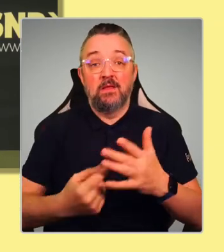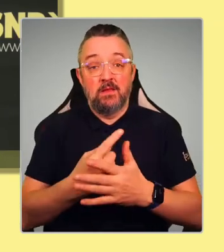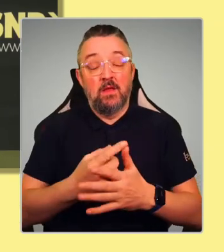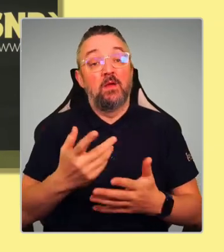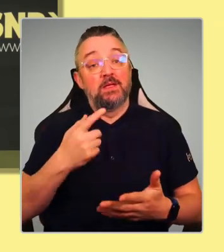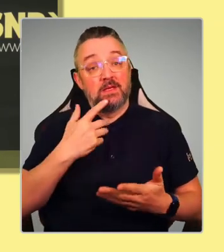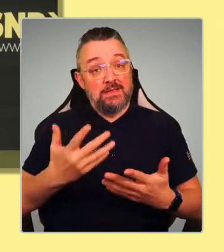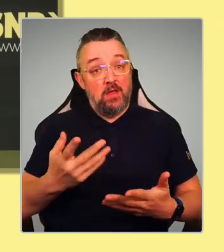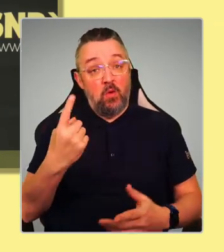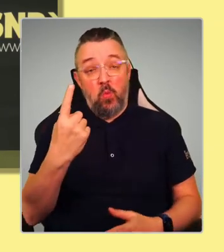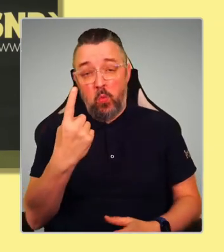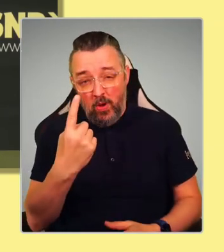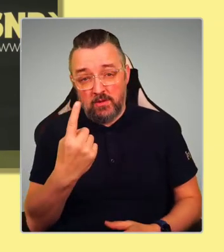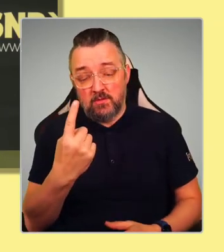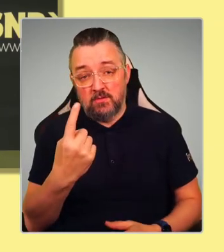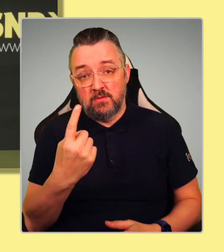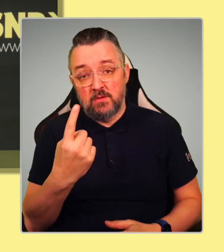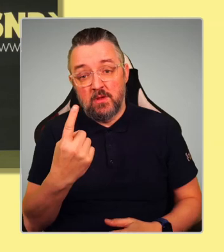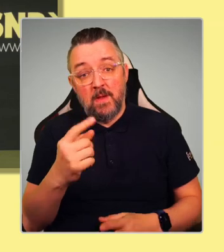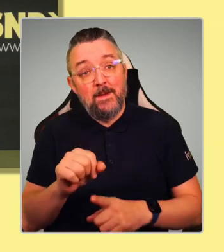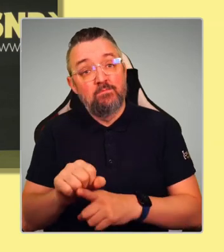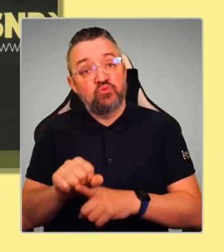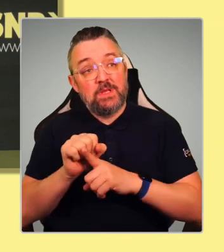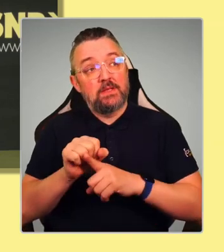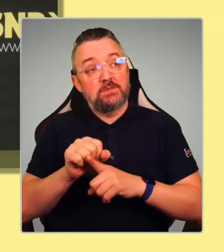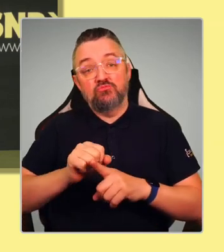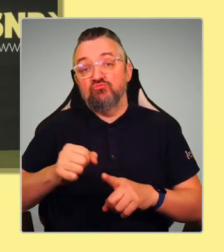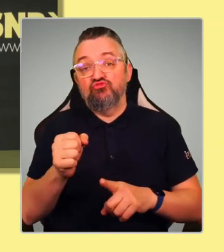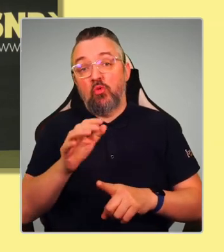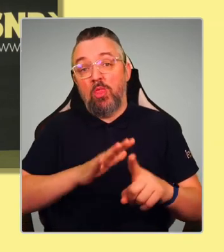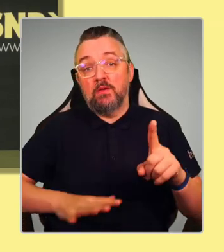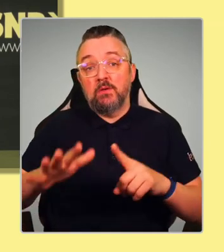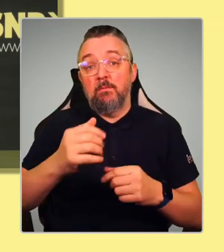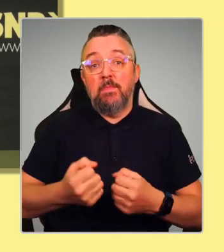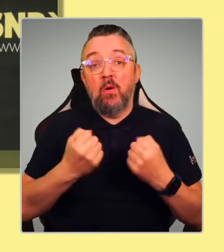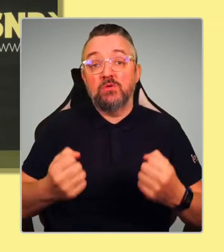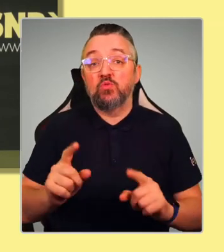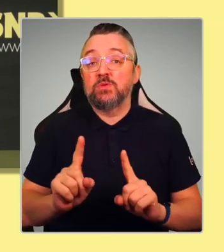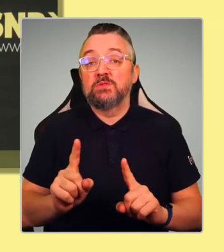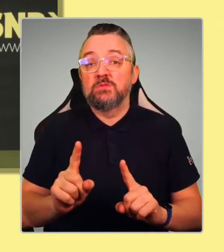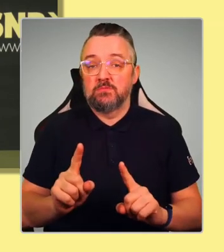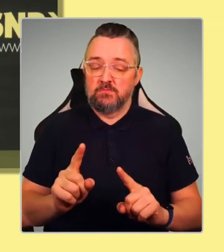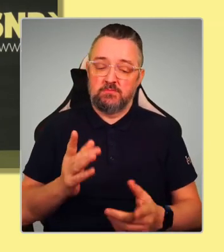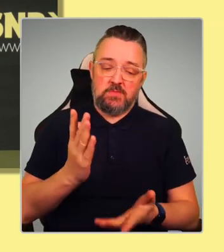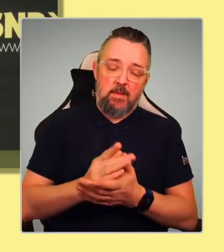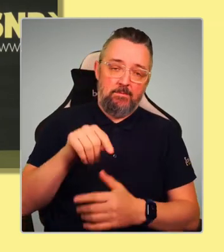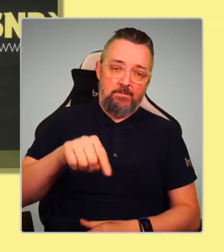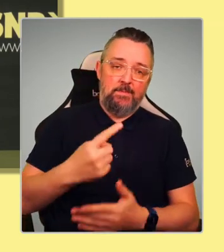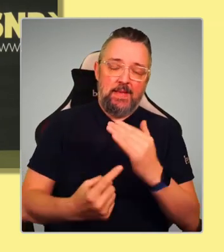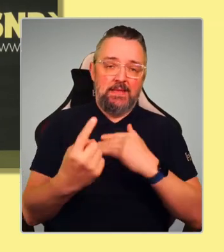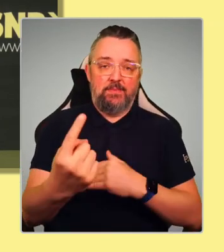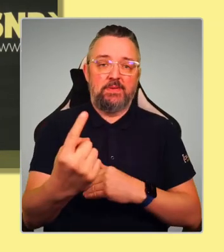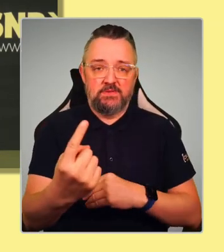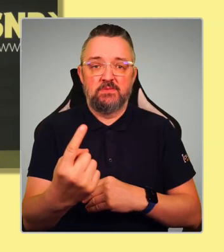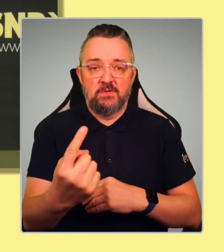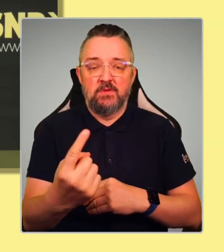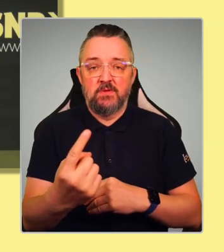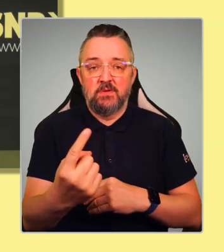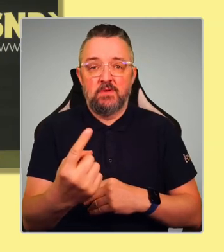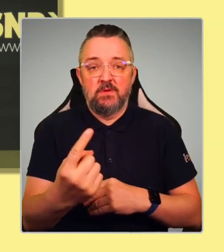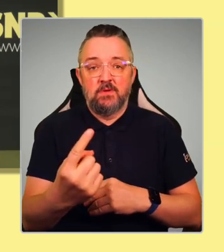the powers of Scotland is independence. And my view when it comes to